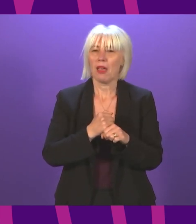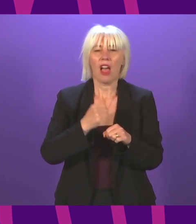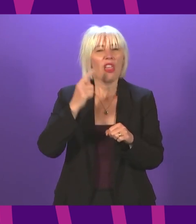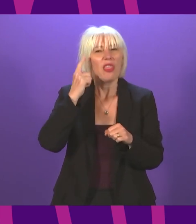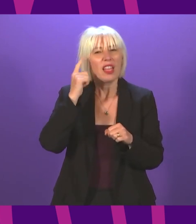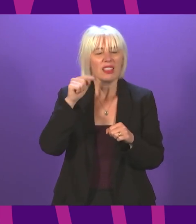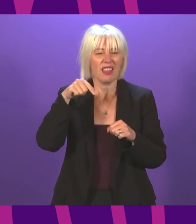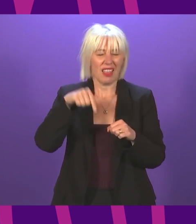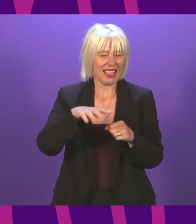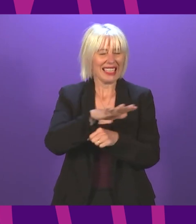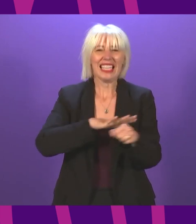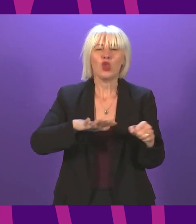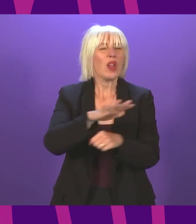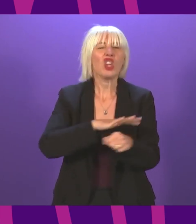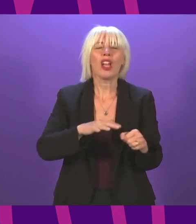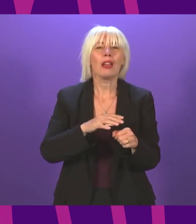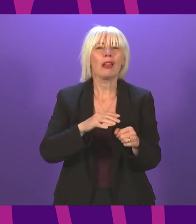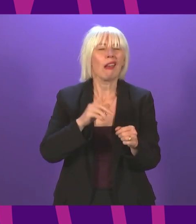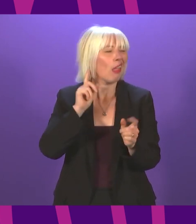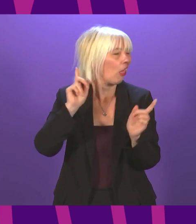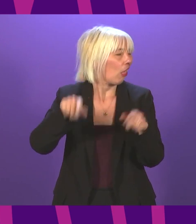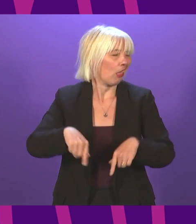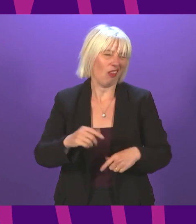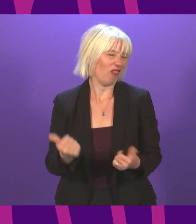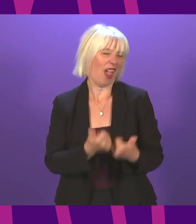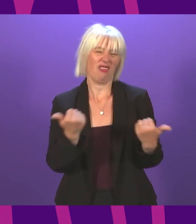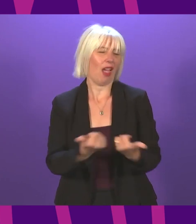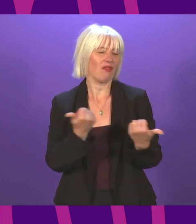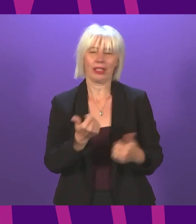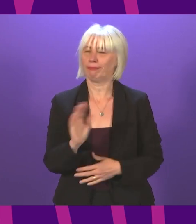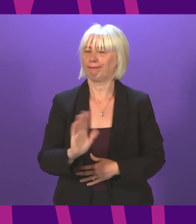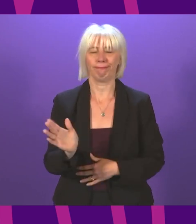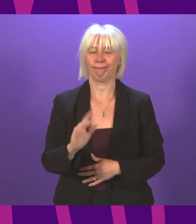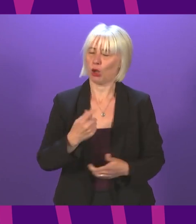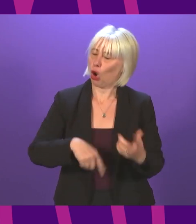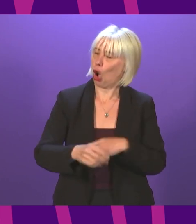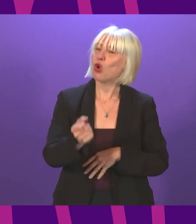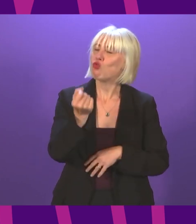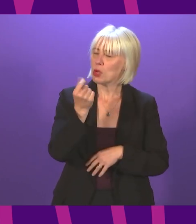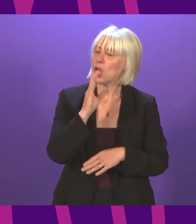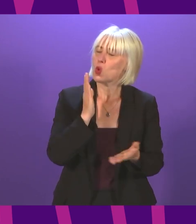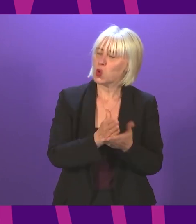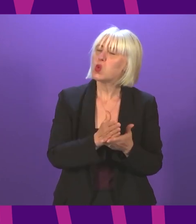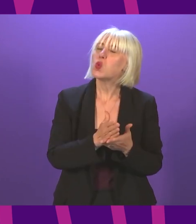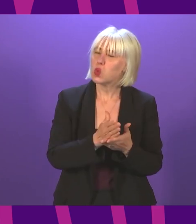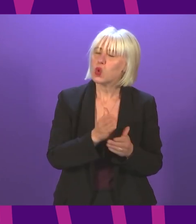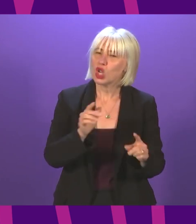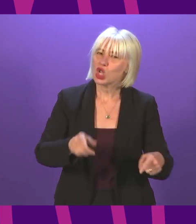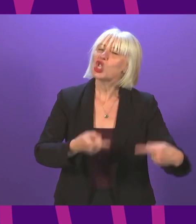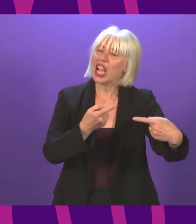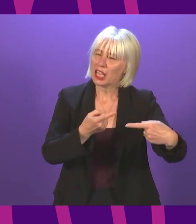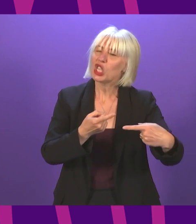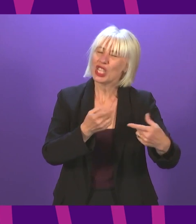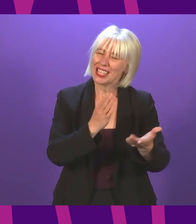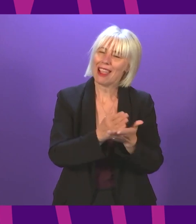the seriousness of the situation we face right now. Nobody underplays how difficult the challenges ahead are, for the NHS in